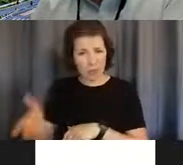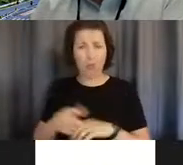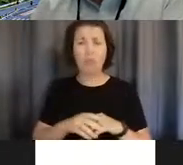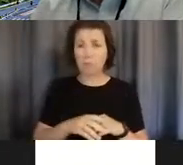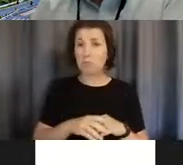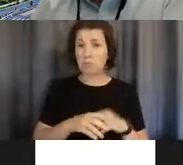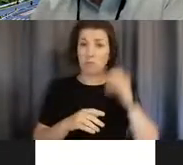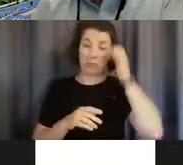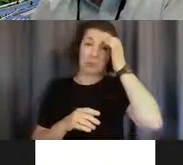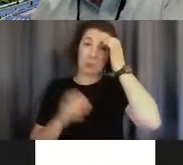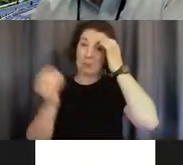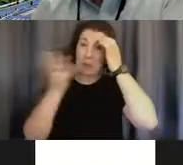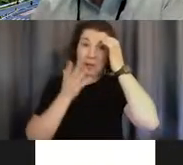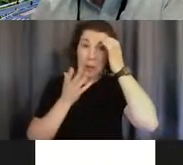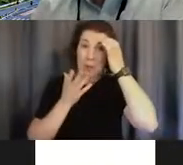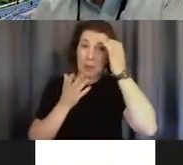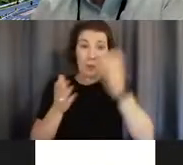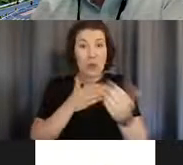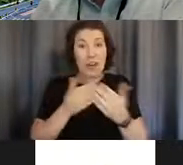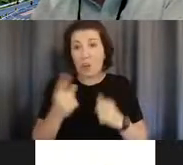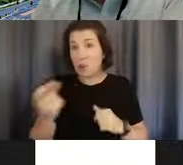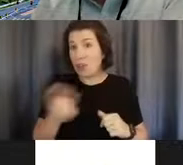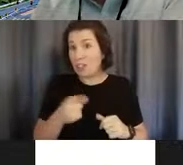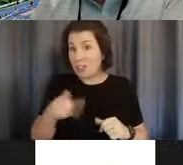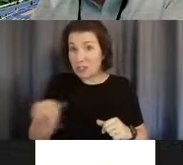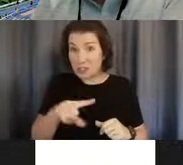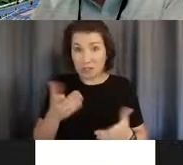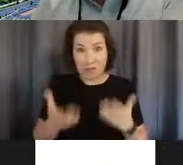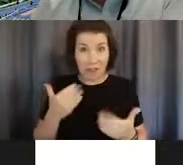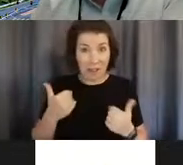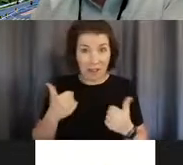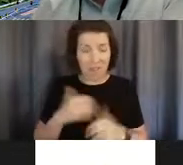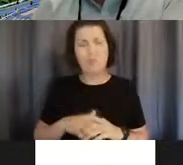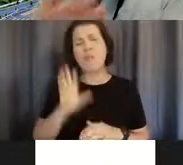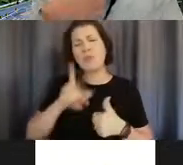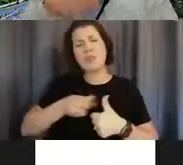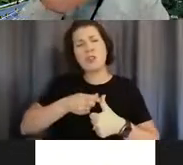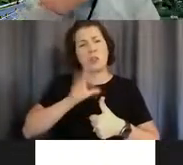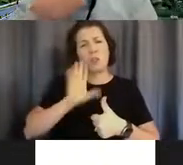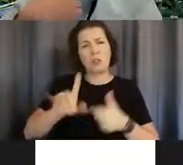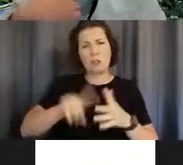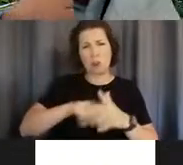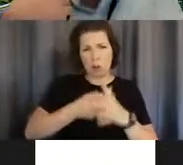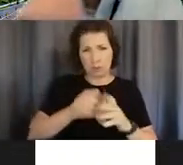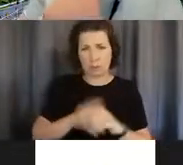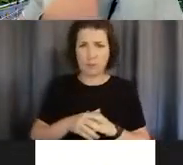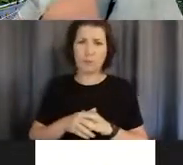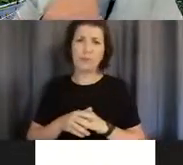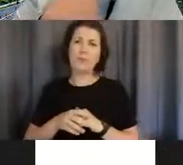Yeah. So just let me know whatever questions you have. But I'll start off here. So with my